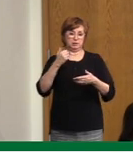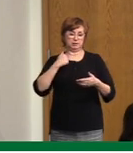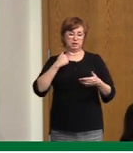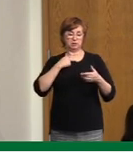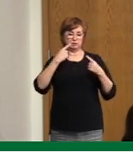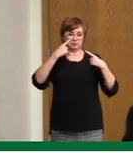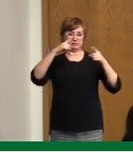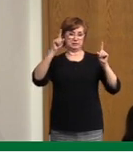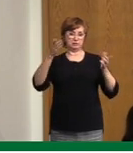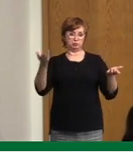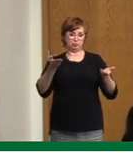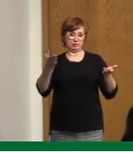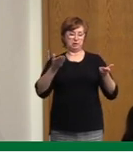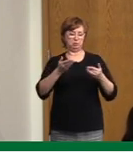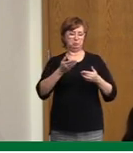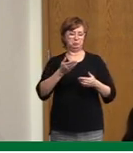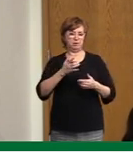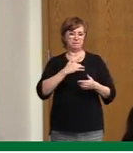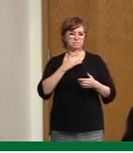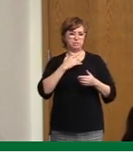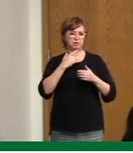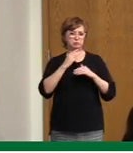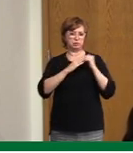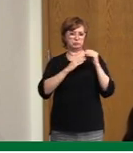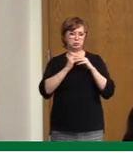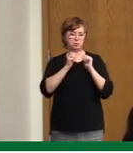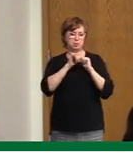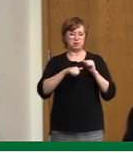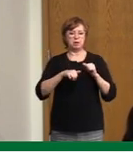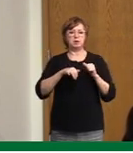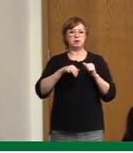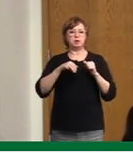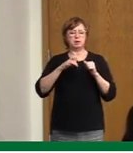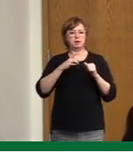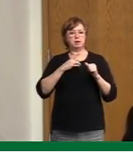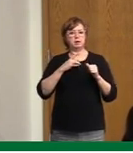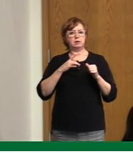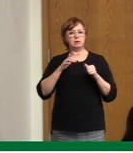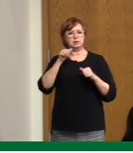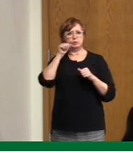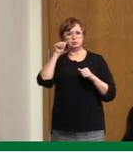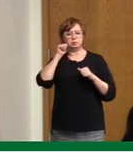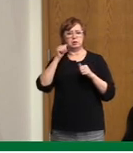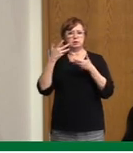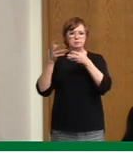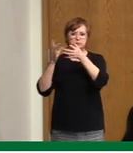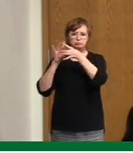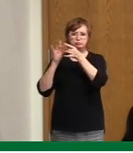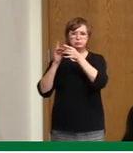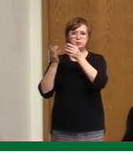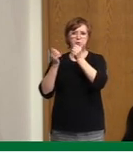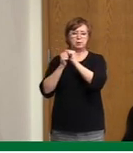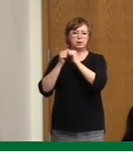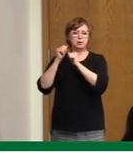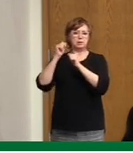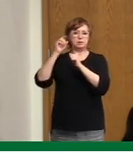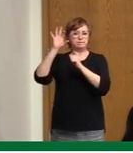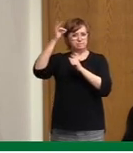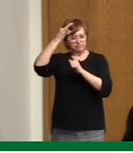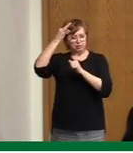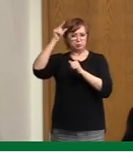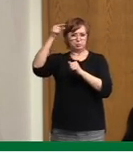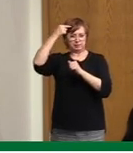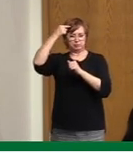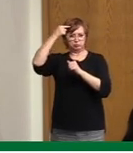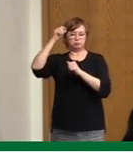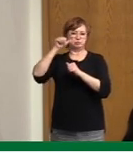arrives. We're working with the federal government. just talked to the federal minister yesterday to be able to discuss the timing of that,